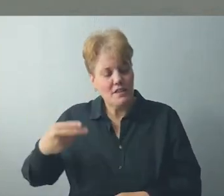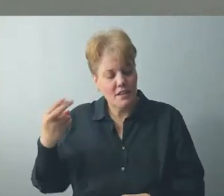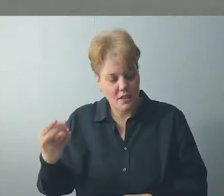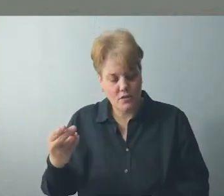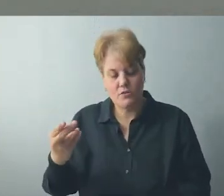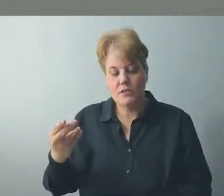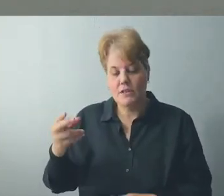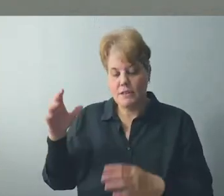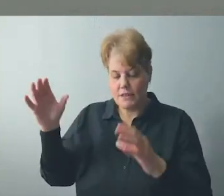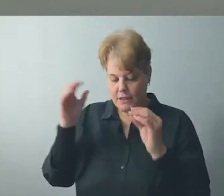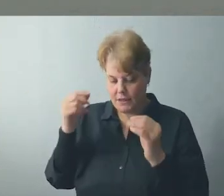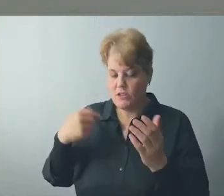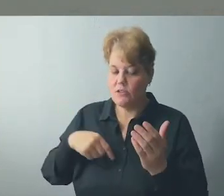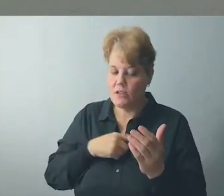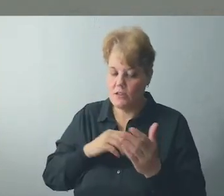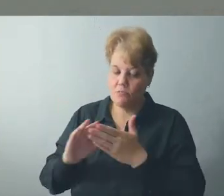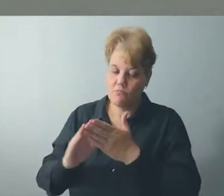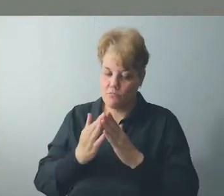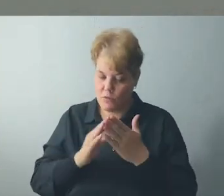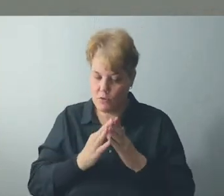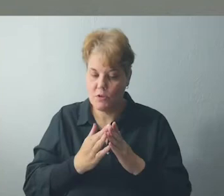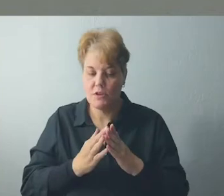creator with certain inalienable rights.